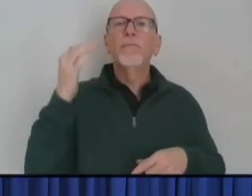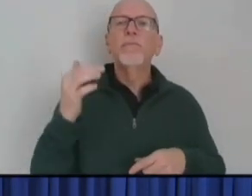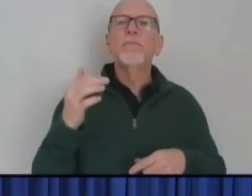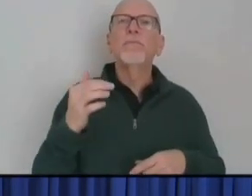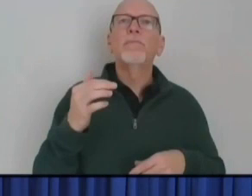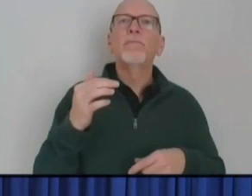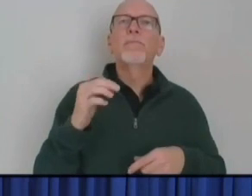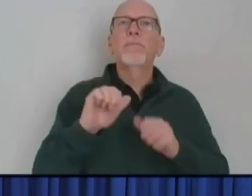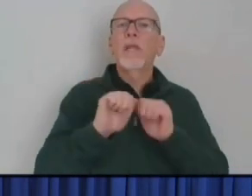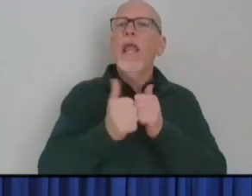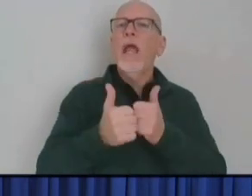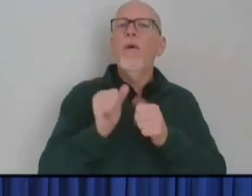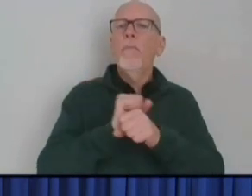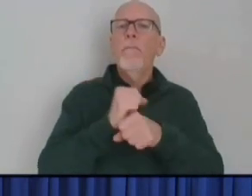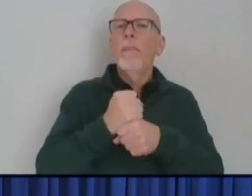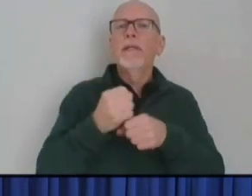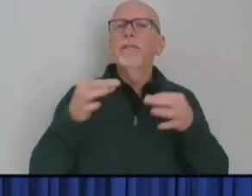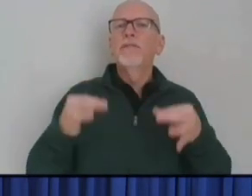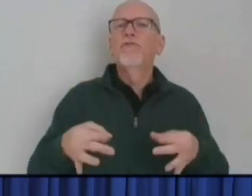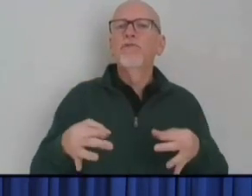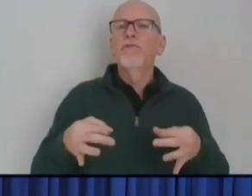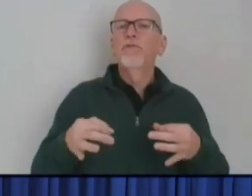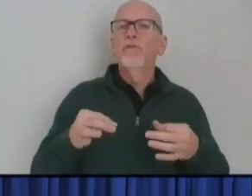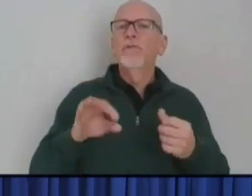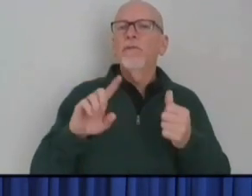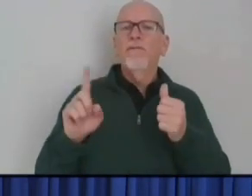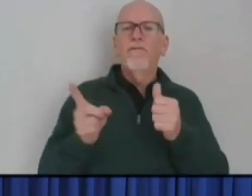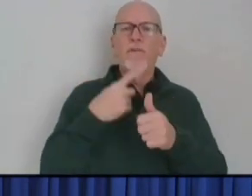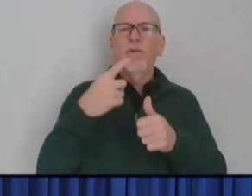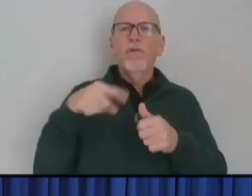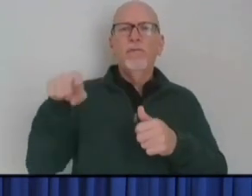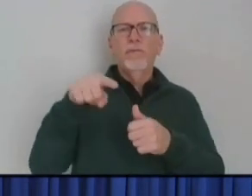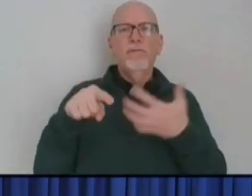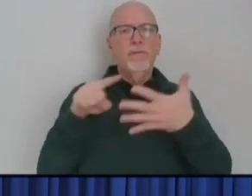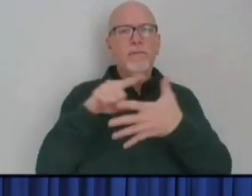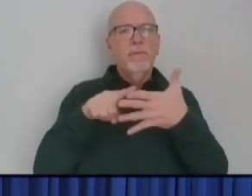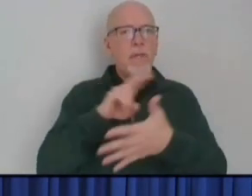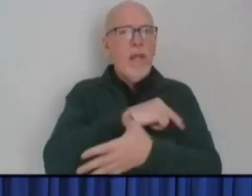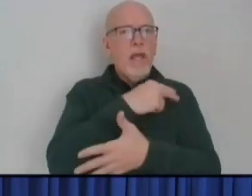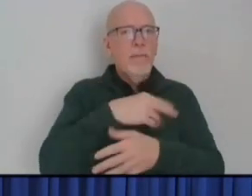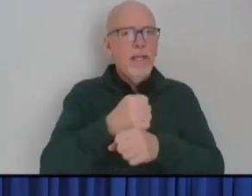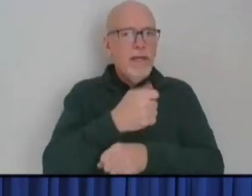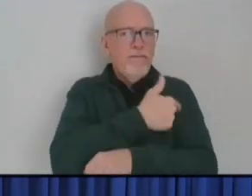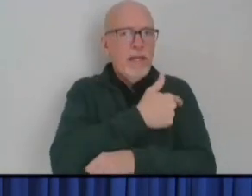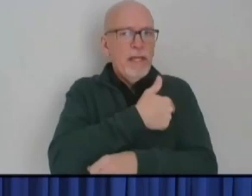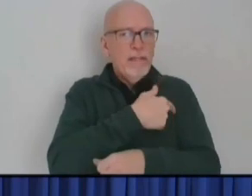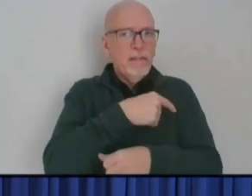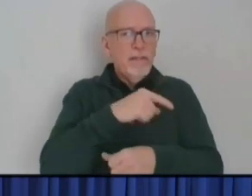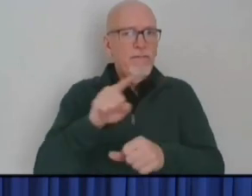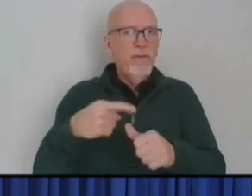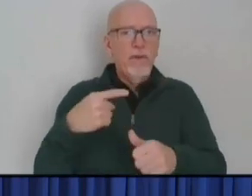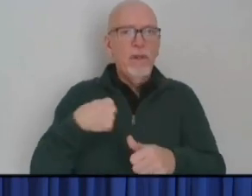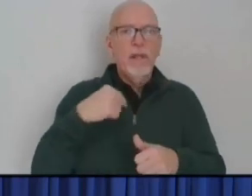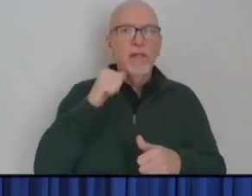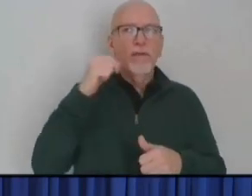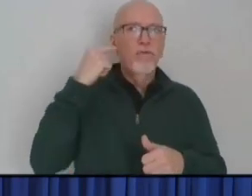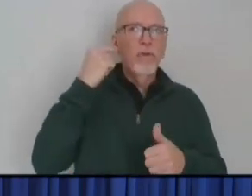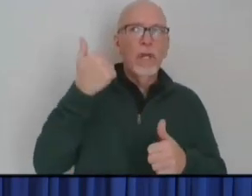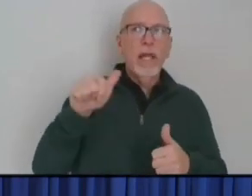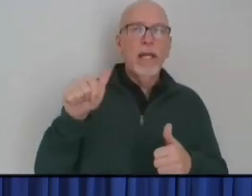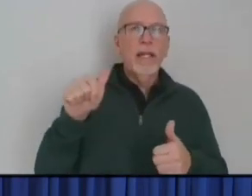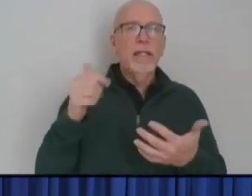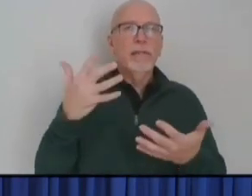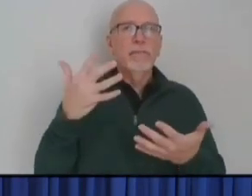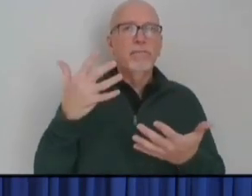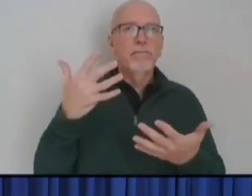the decision was made on those initial hospitals that are getting the vaccine first. I didn't hear any sort of really